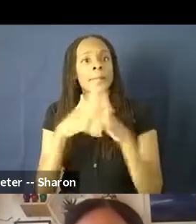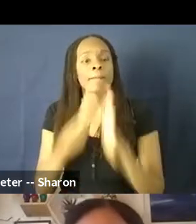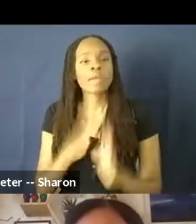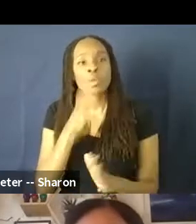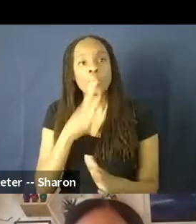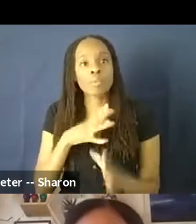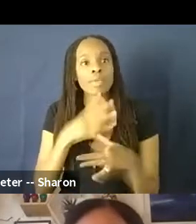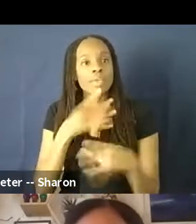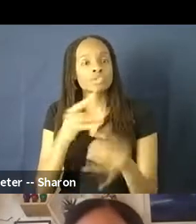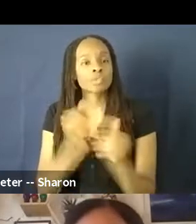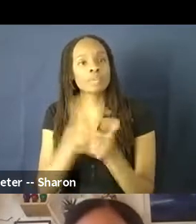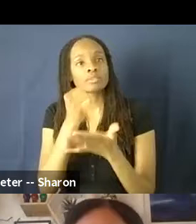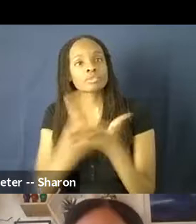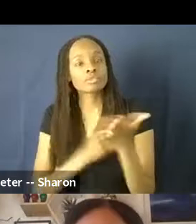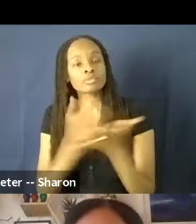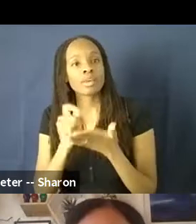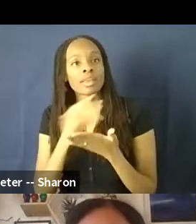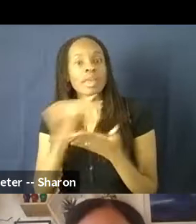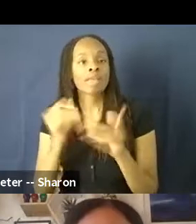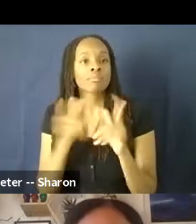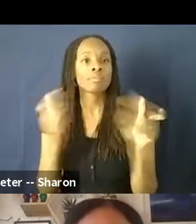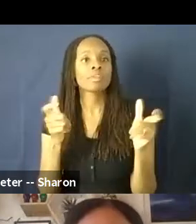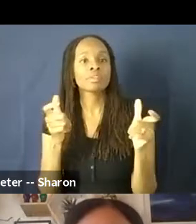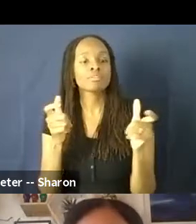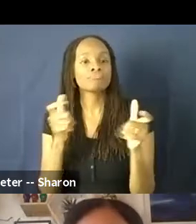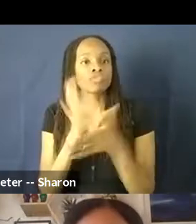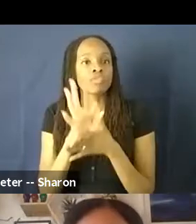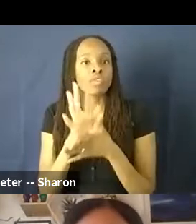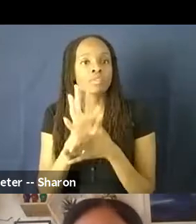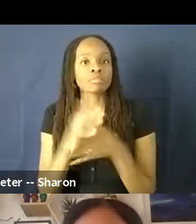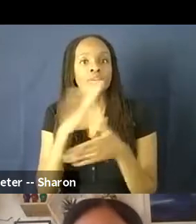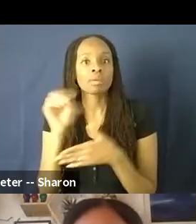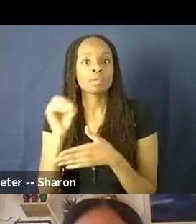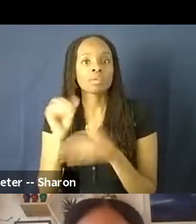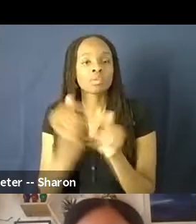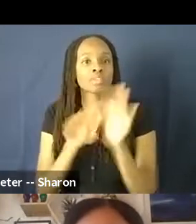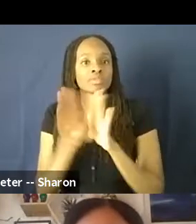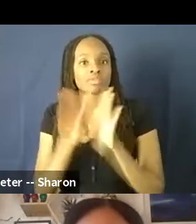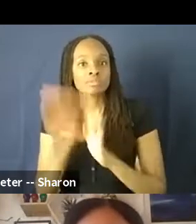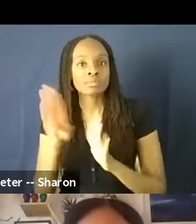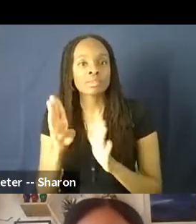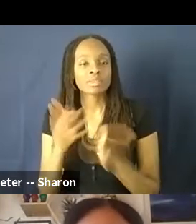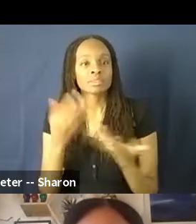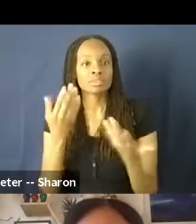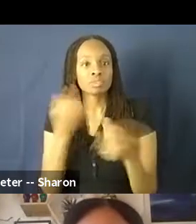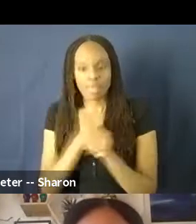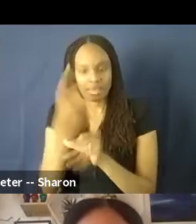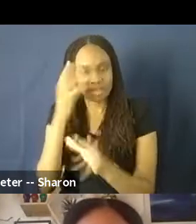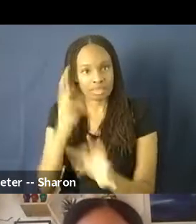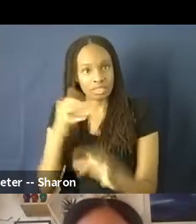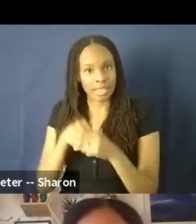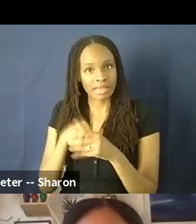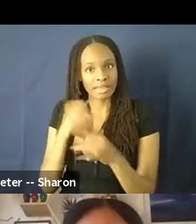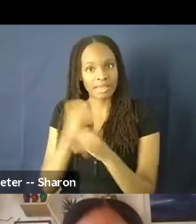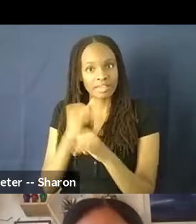and working in film development in big film companies? How can women of color look into decision making roles in the industry to